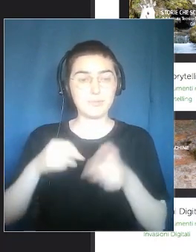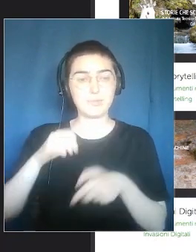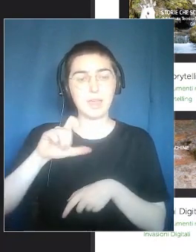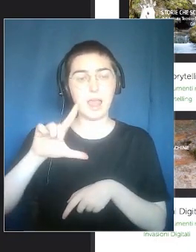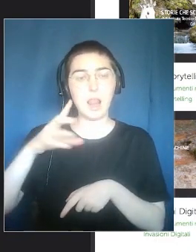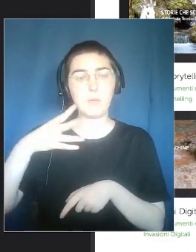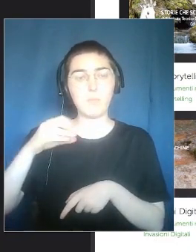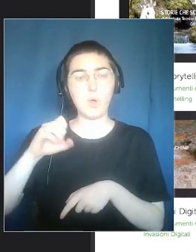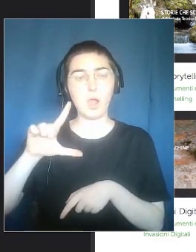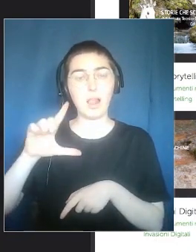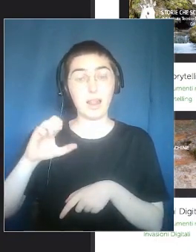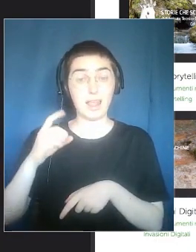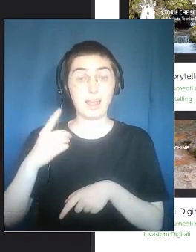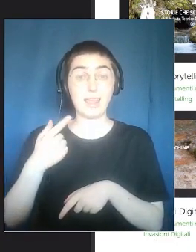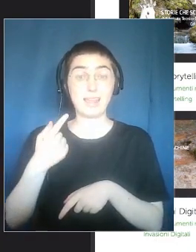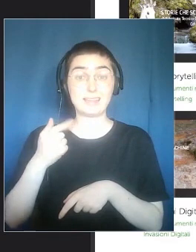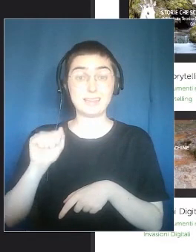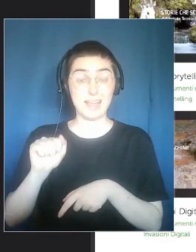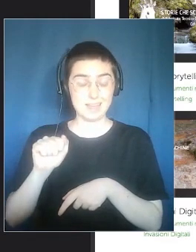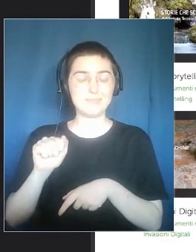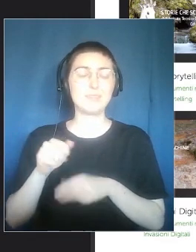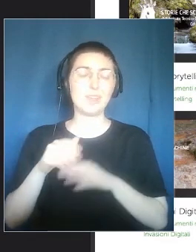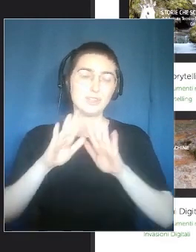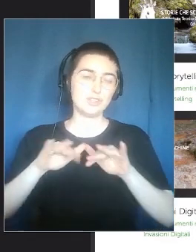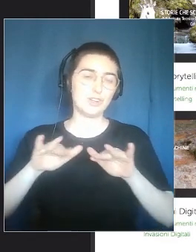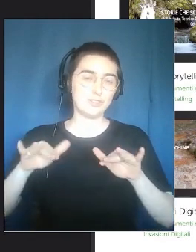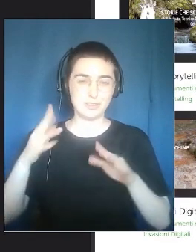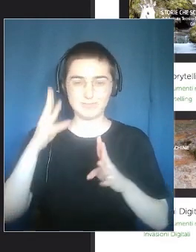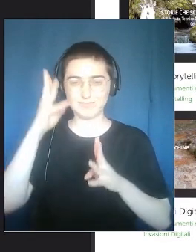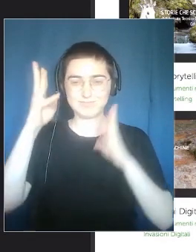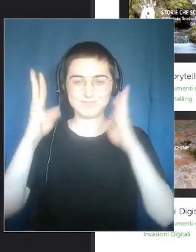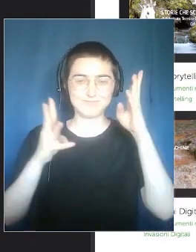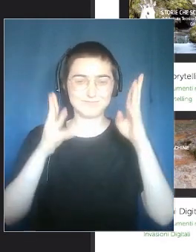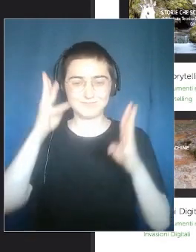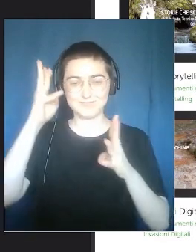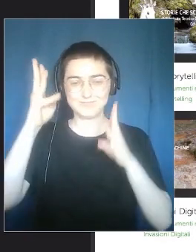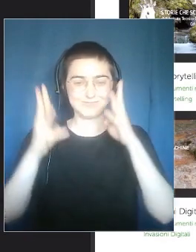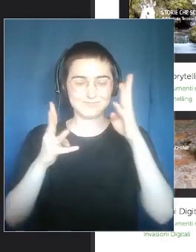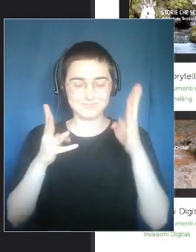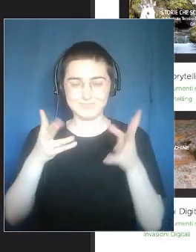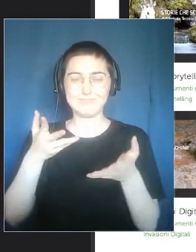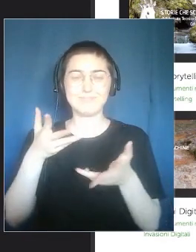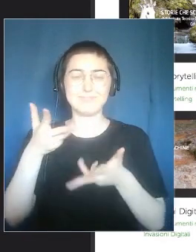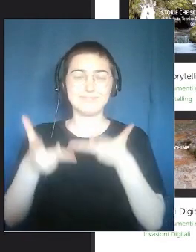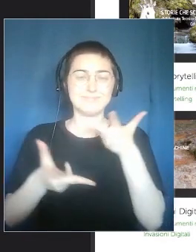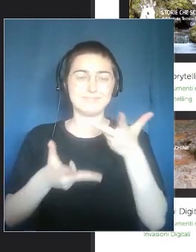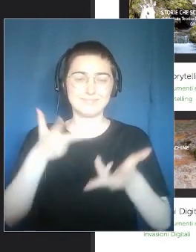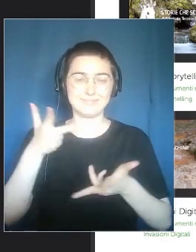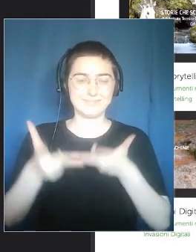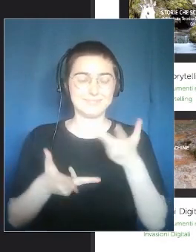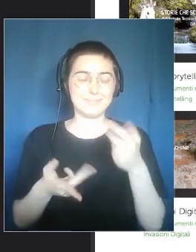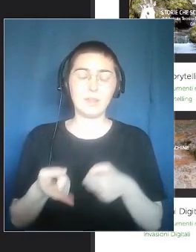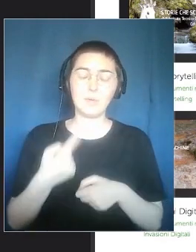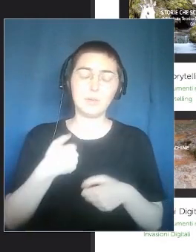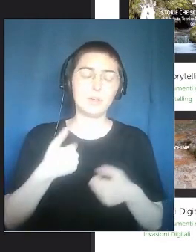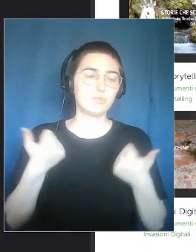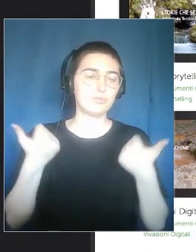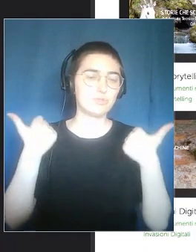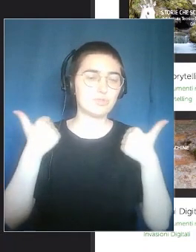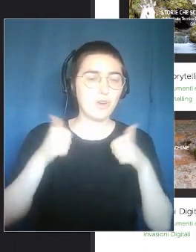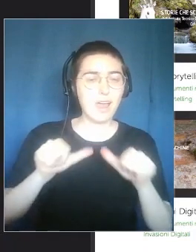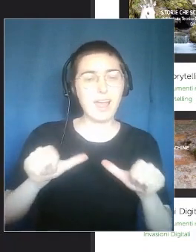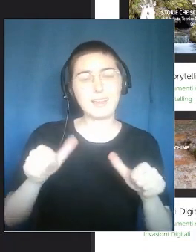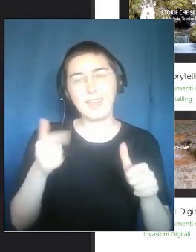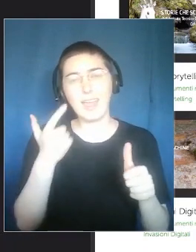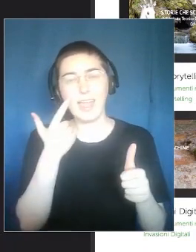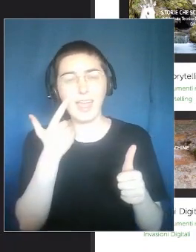share with you the El Moleta story created by children. In we created, tested